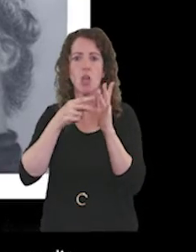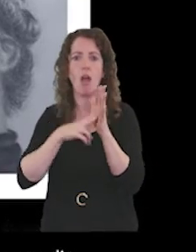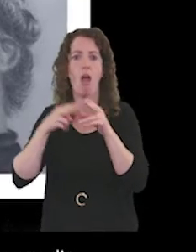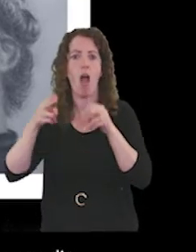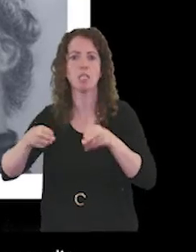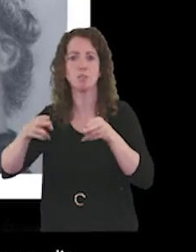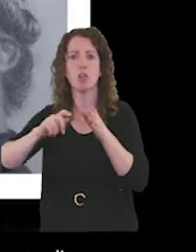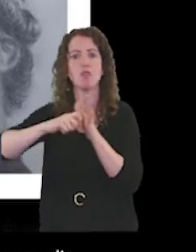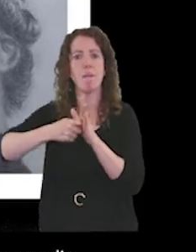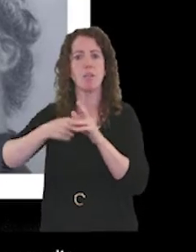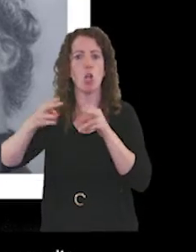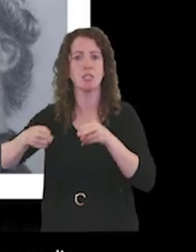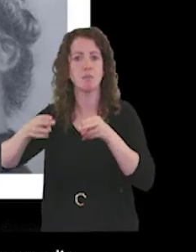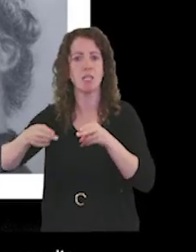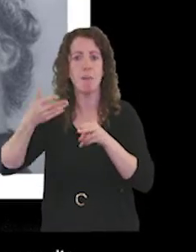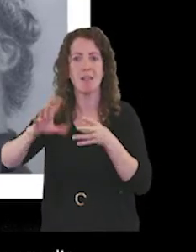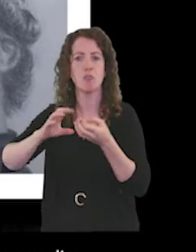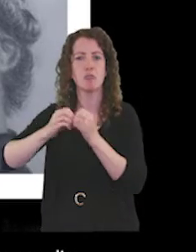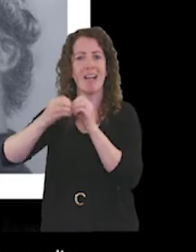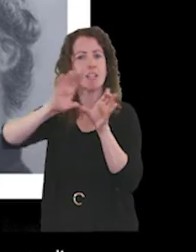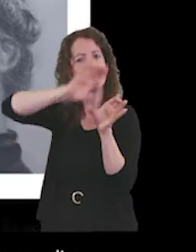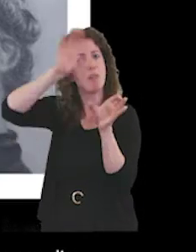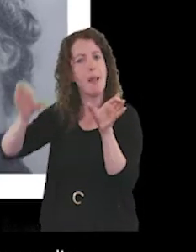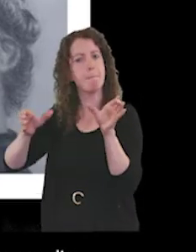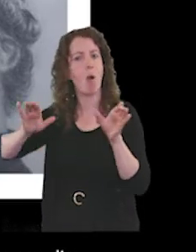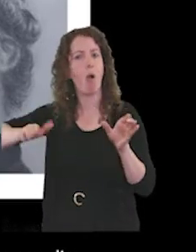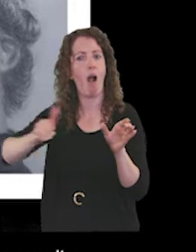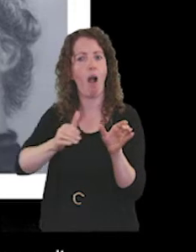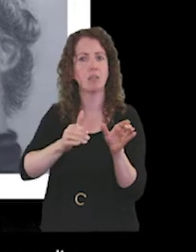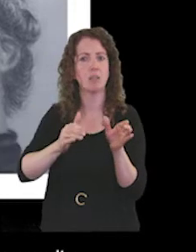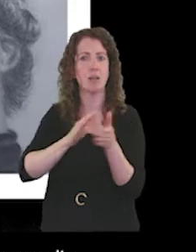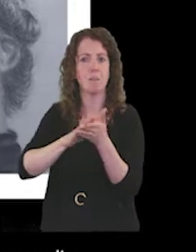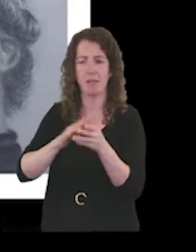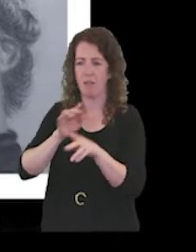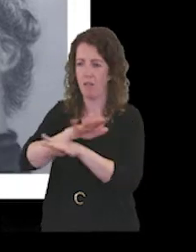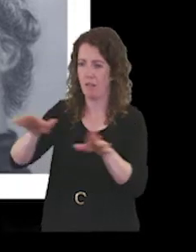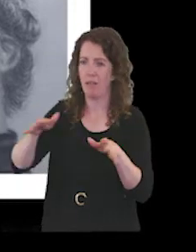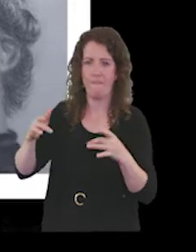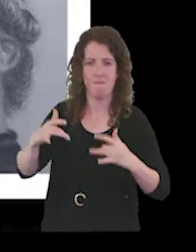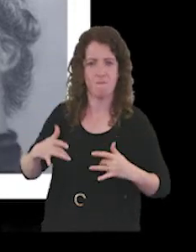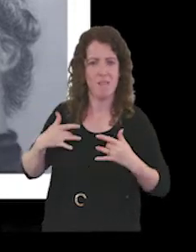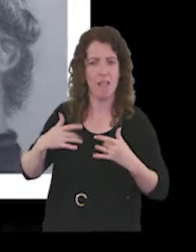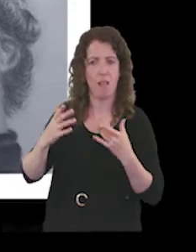that promoted a sense of community and inclusivity for all.